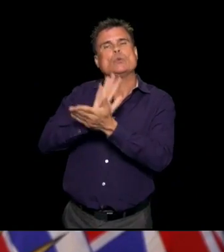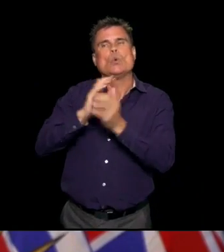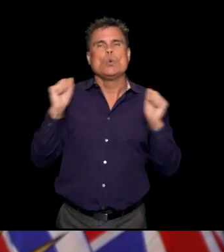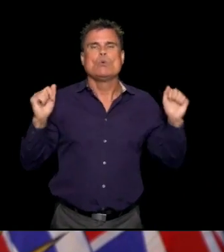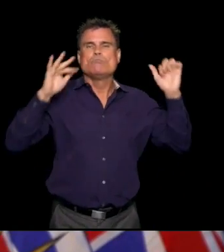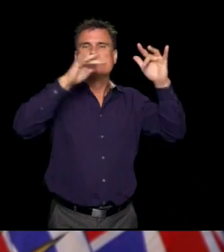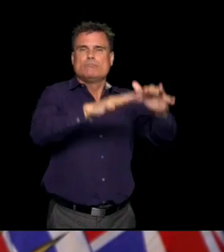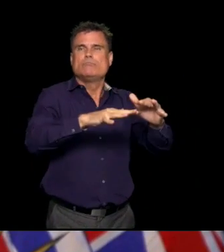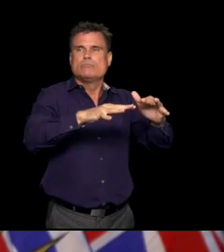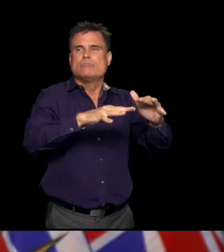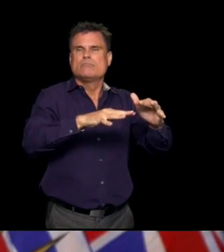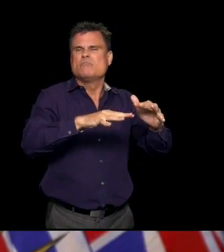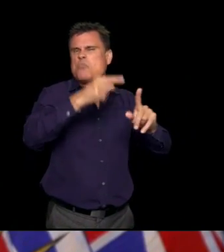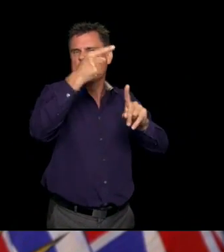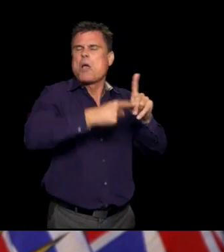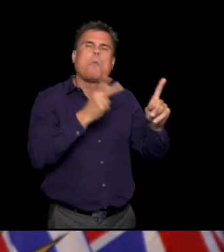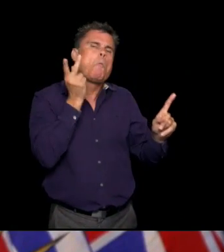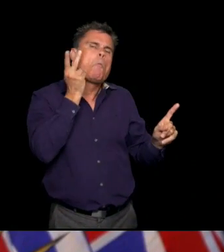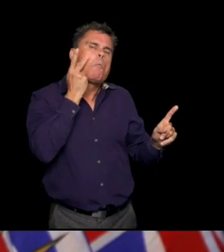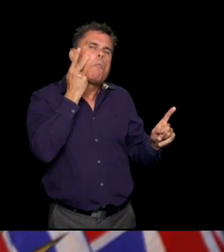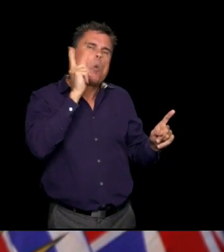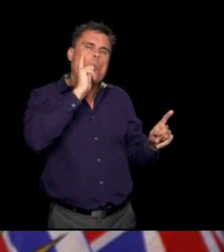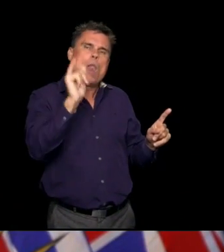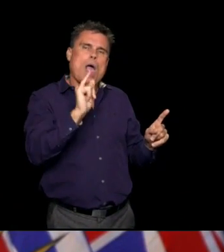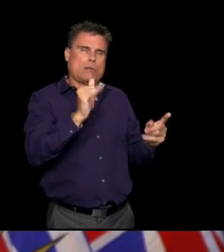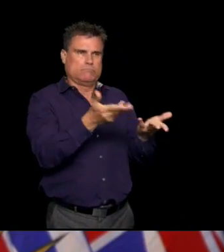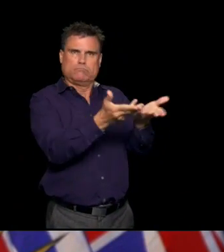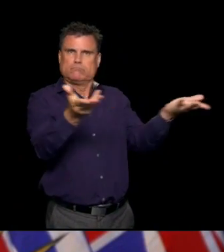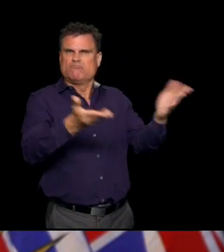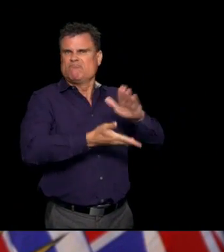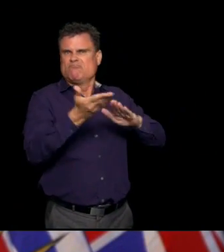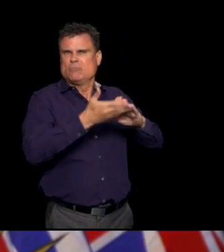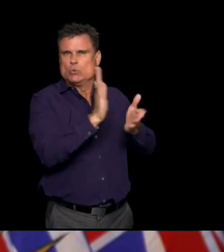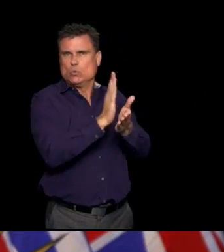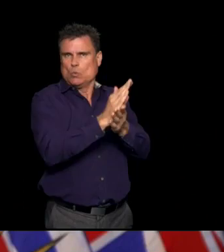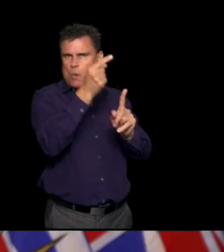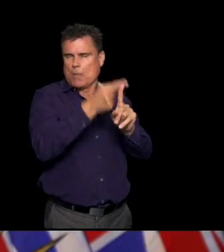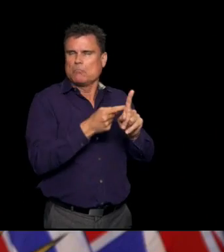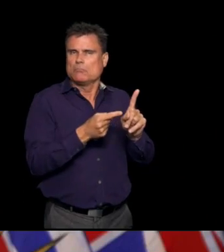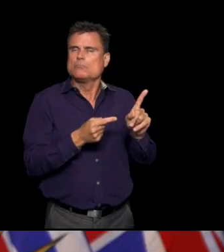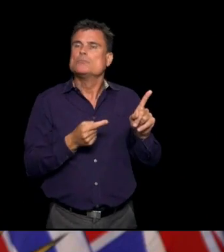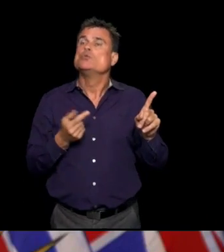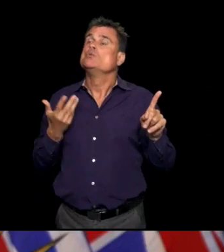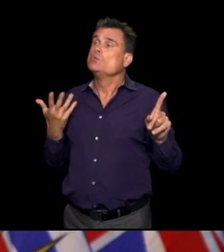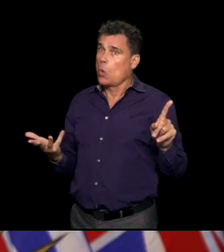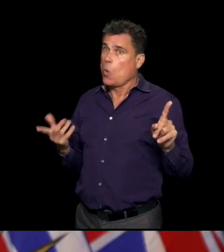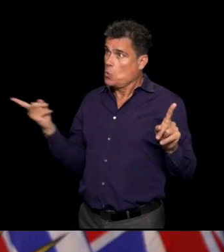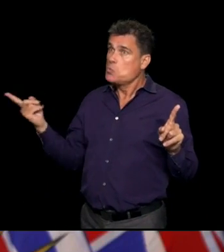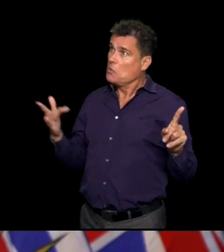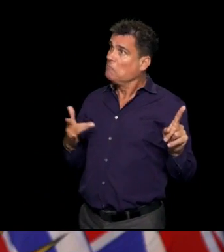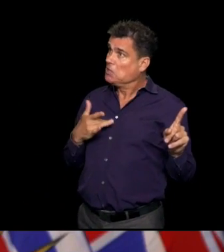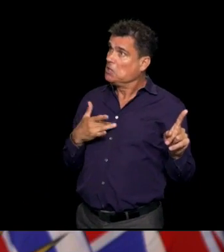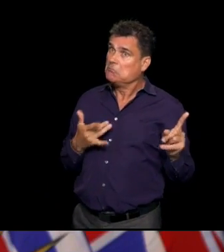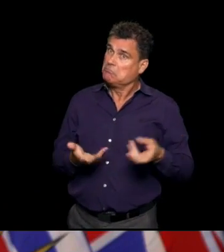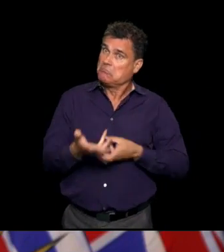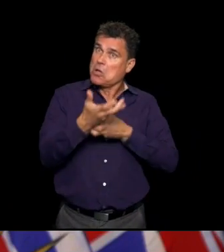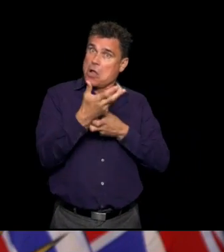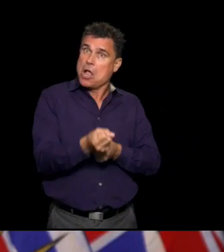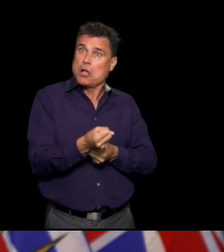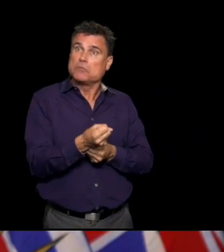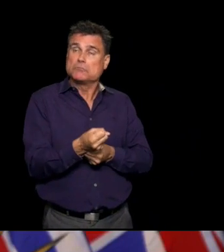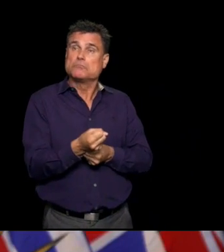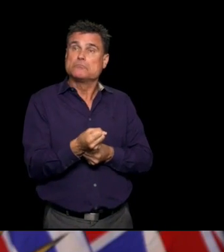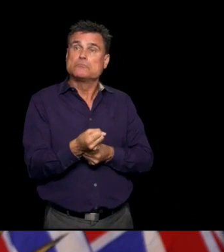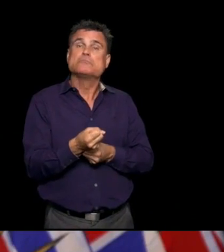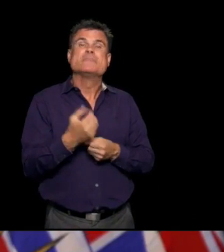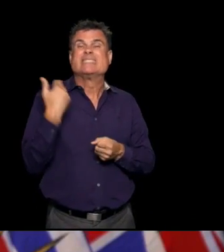Even though prevalence and incidence is still quite low compared to other parts of the world, it is quite a bit higher than it was in BC in June, if I understand